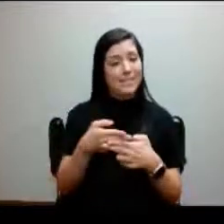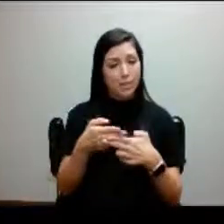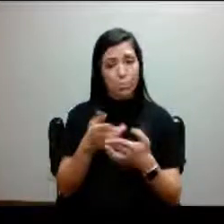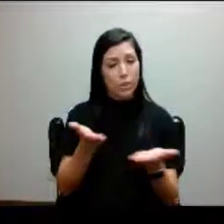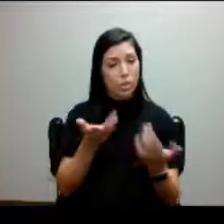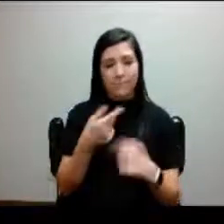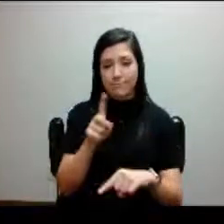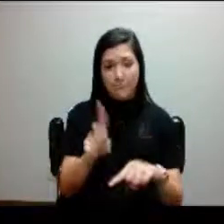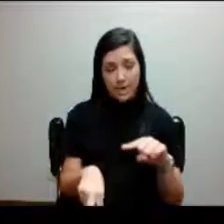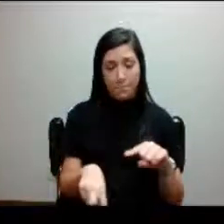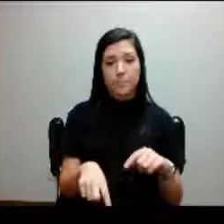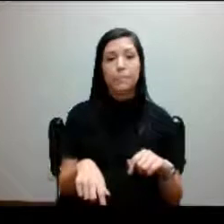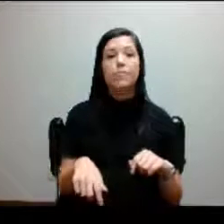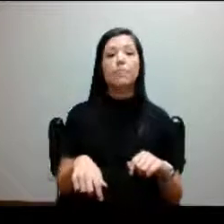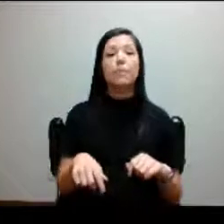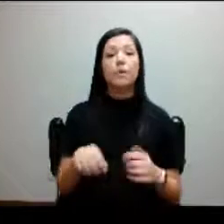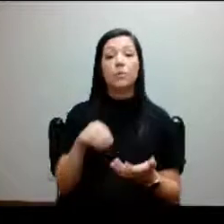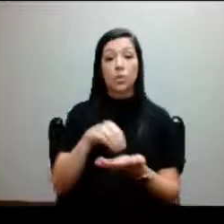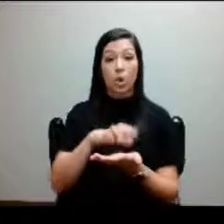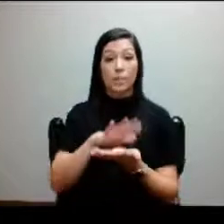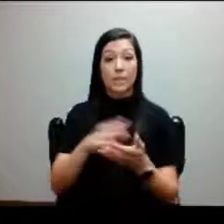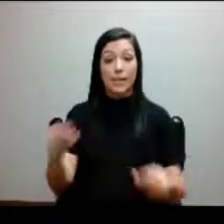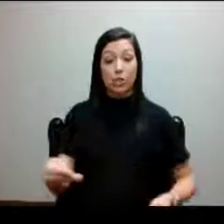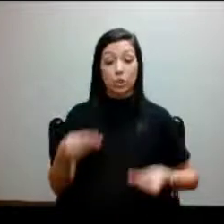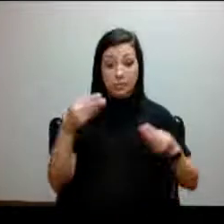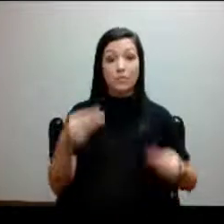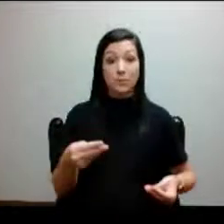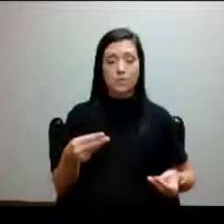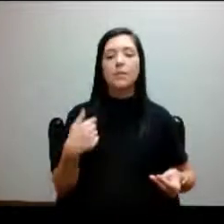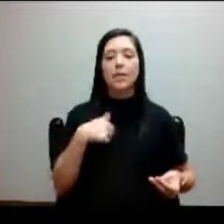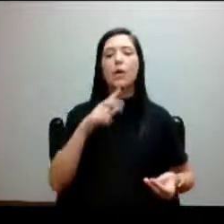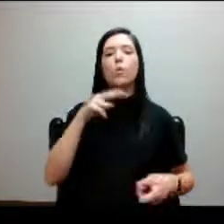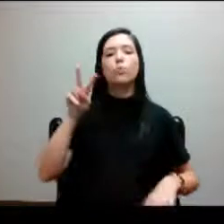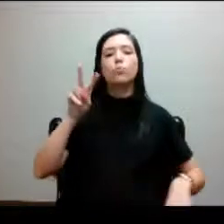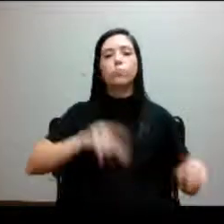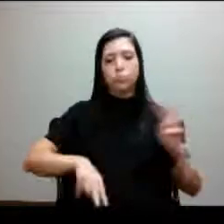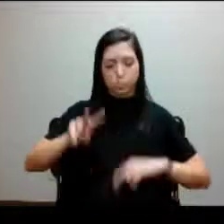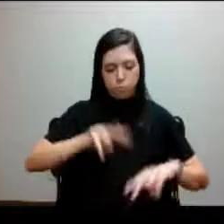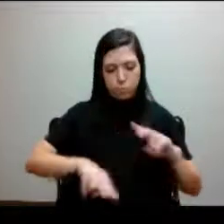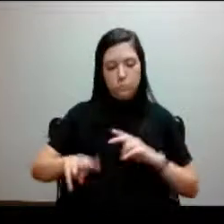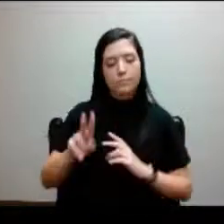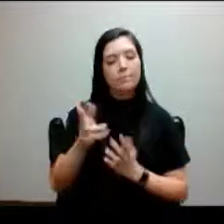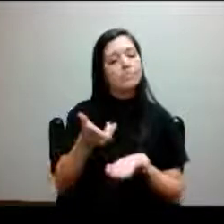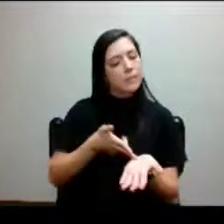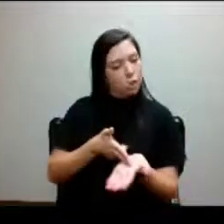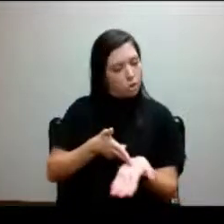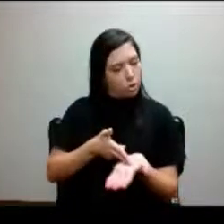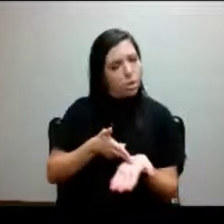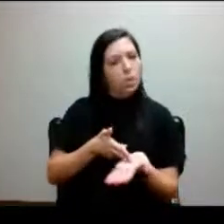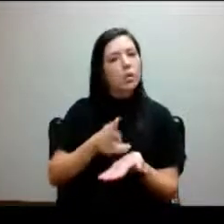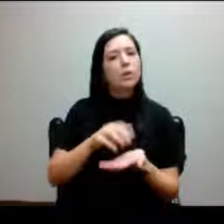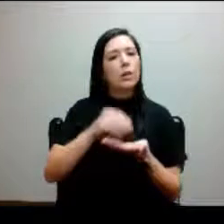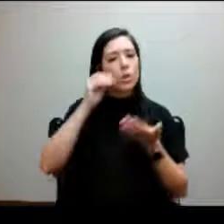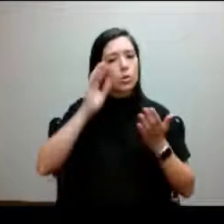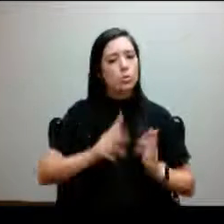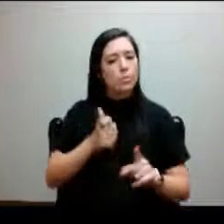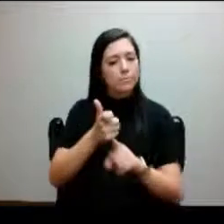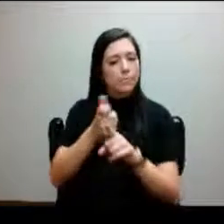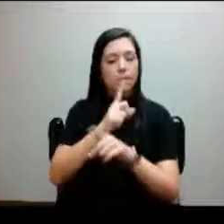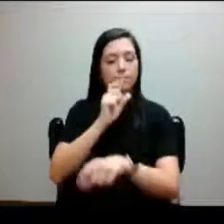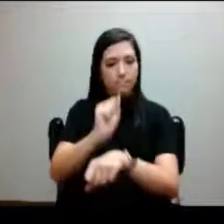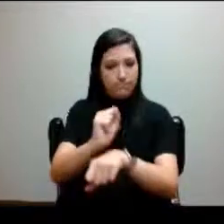So once we get the documentation in office, I will go through the documentation to make sure that the student is actually